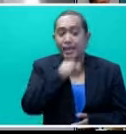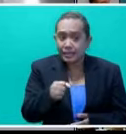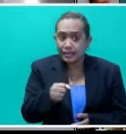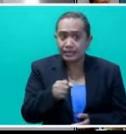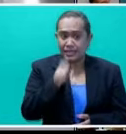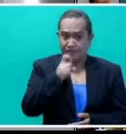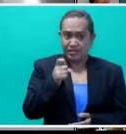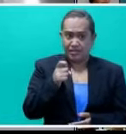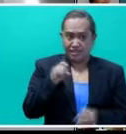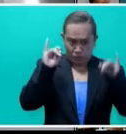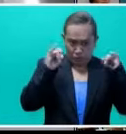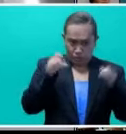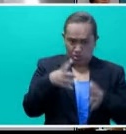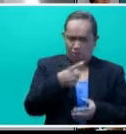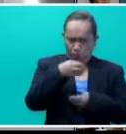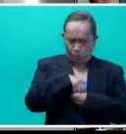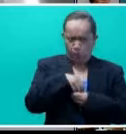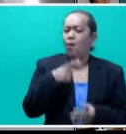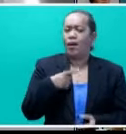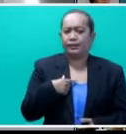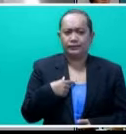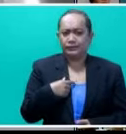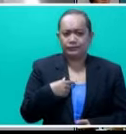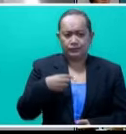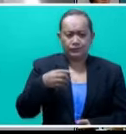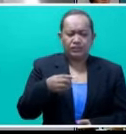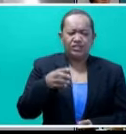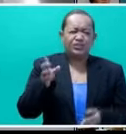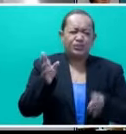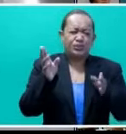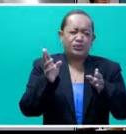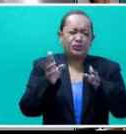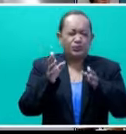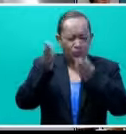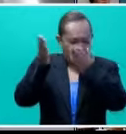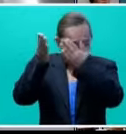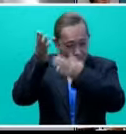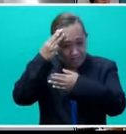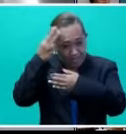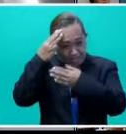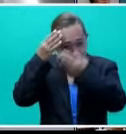packages for the girls in the home, then I think that's a mindset we are trying to change here, together with this initiative. this kids instead, Yeah. You Thank